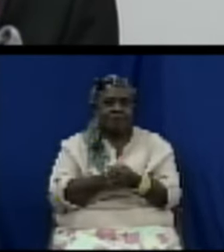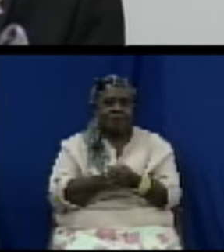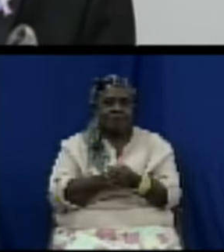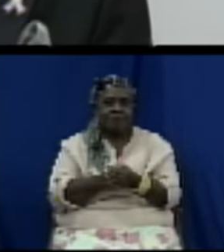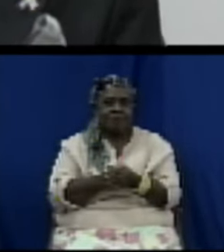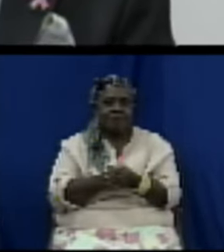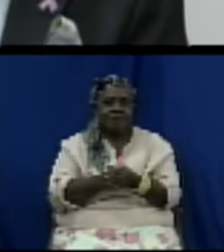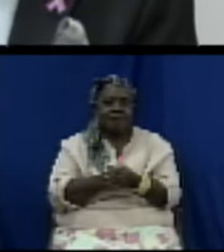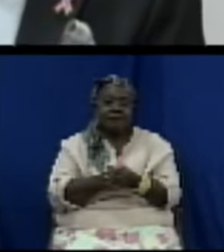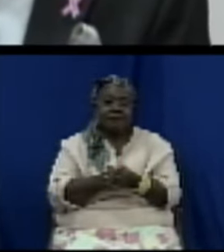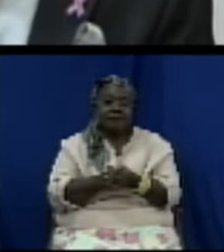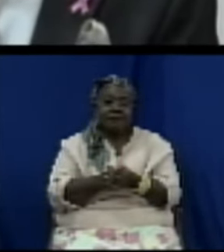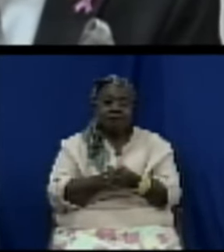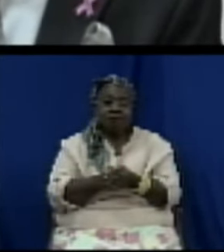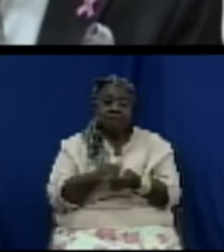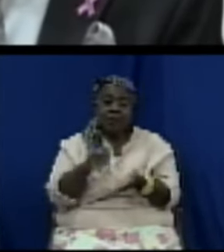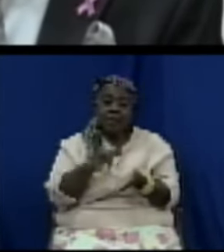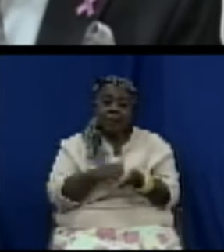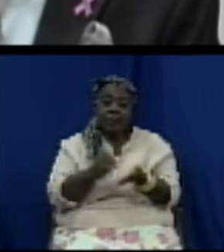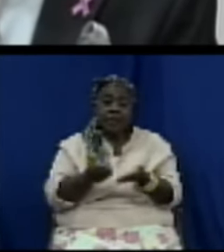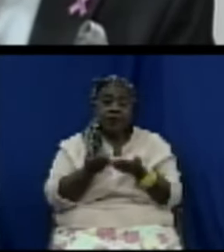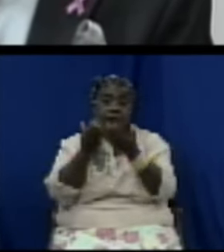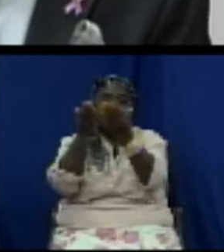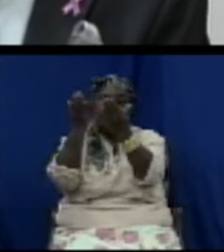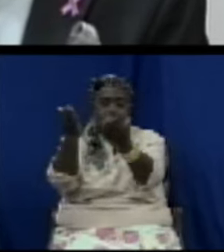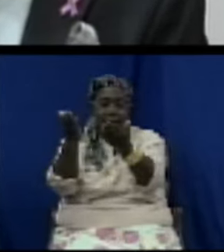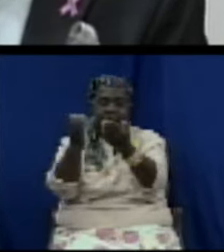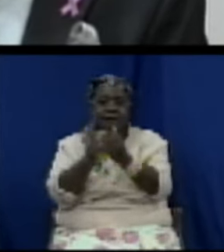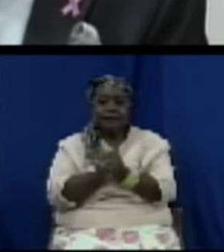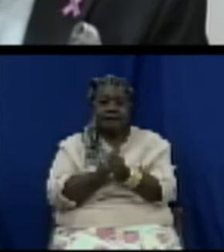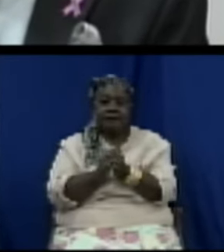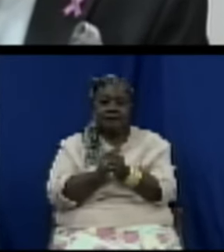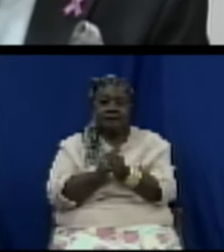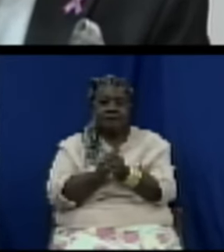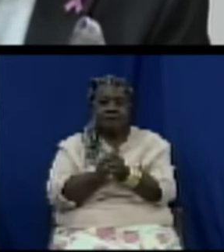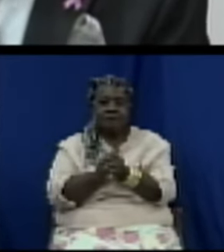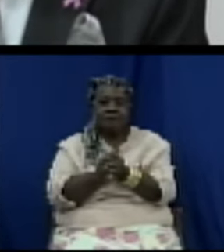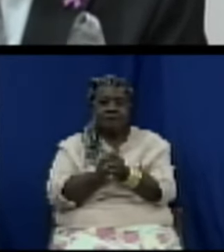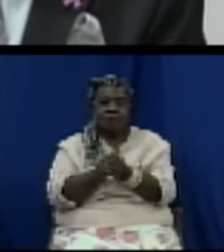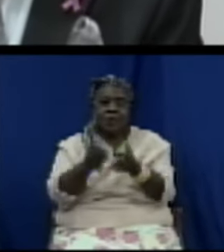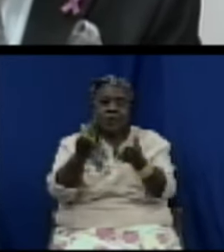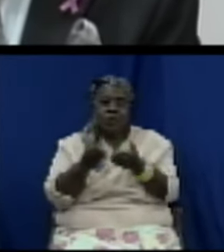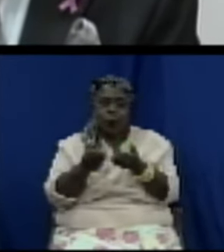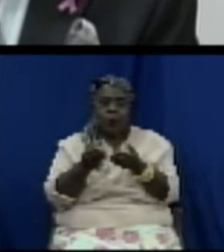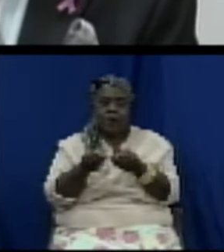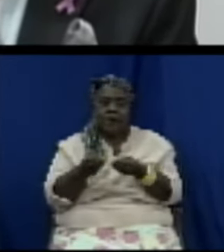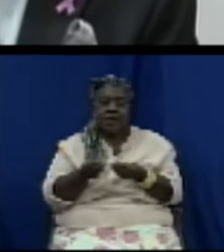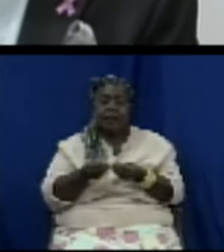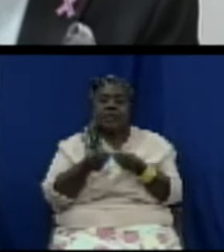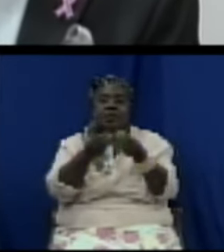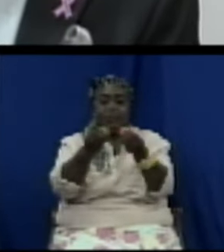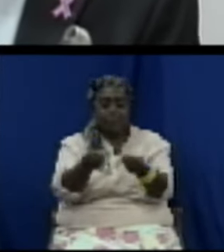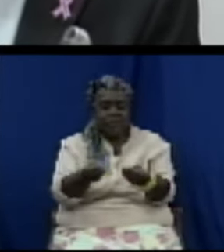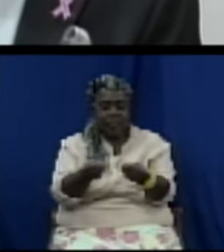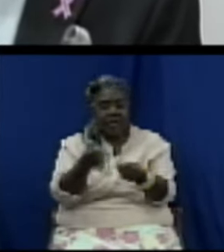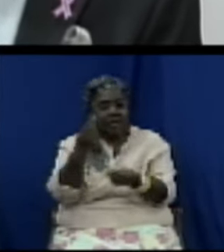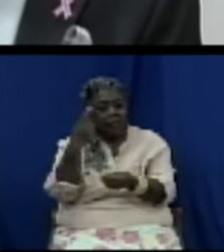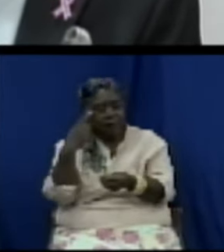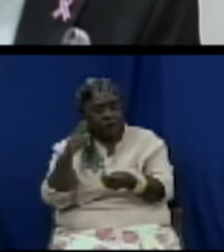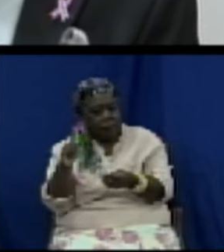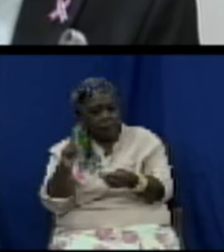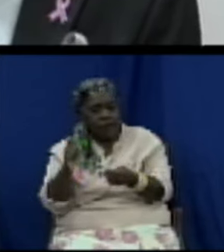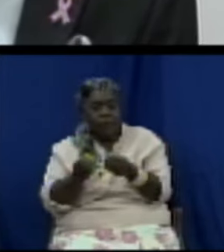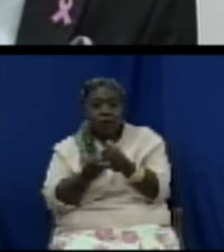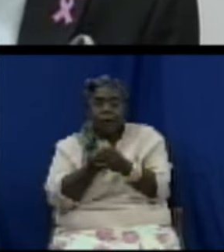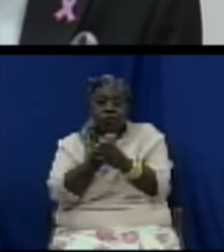this bill seeks to provide for the promotion and the